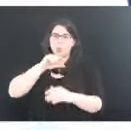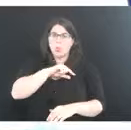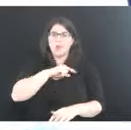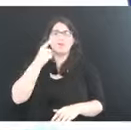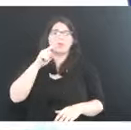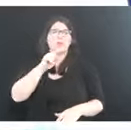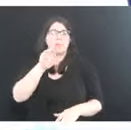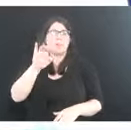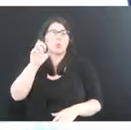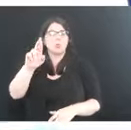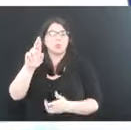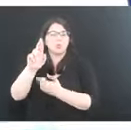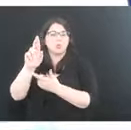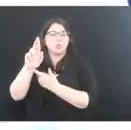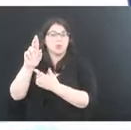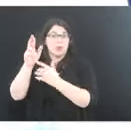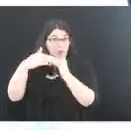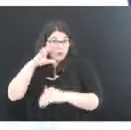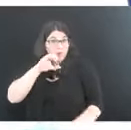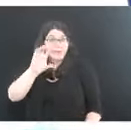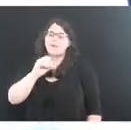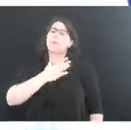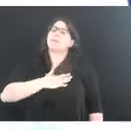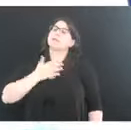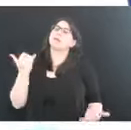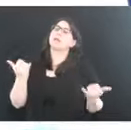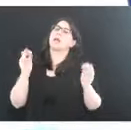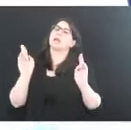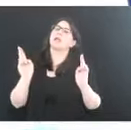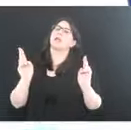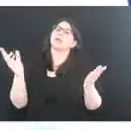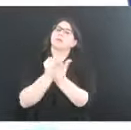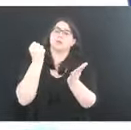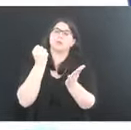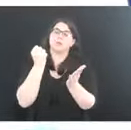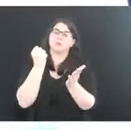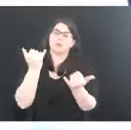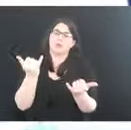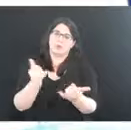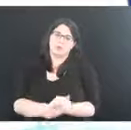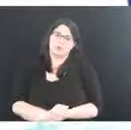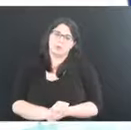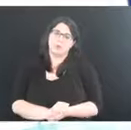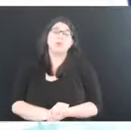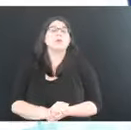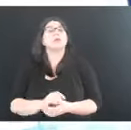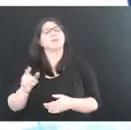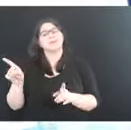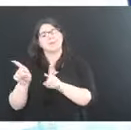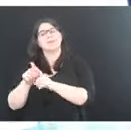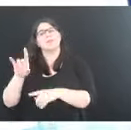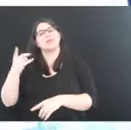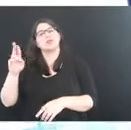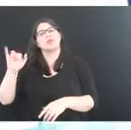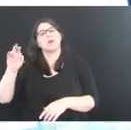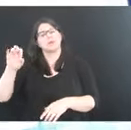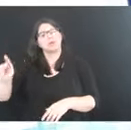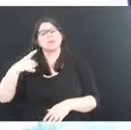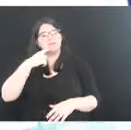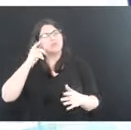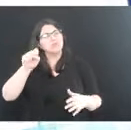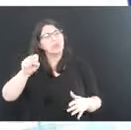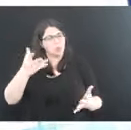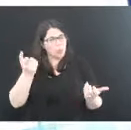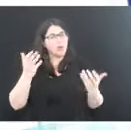over 50, please immediately get vaccinated. And we also, as Dr. Amjad said, want to see our younger population